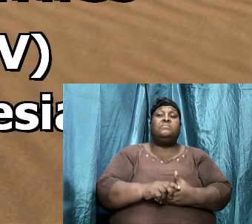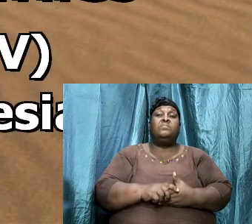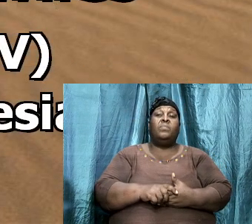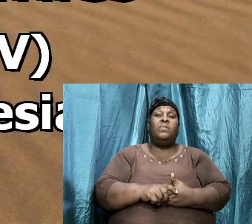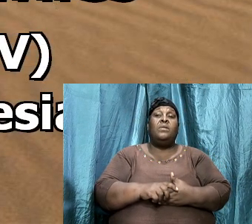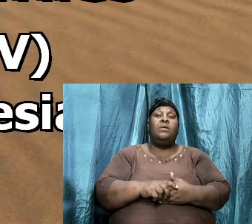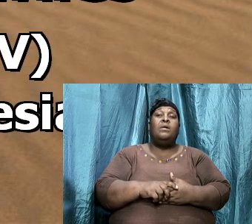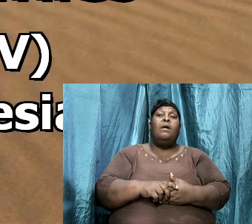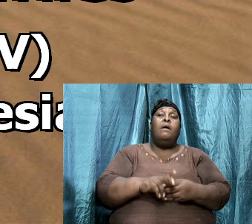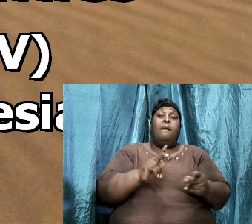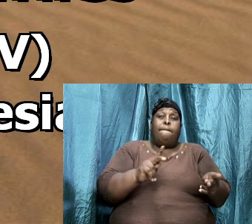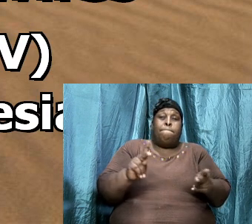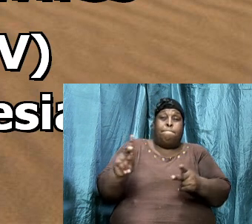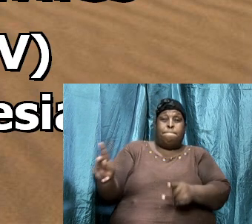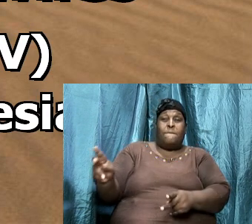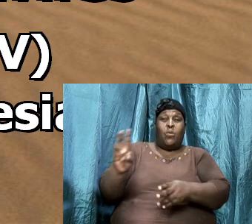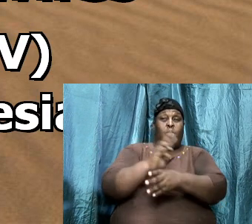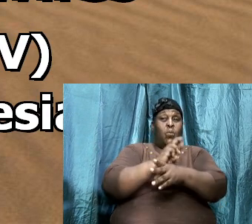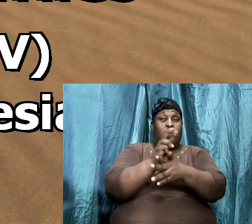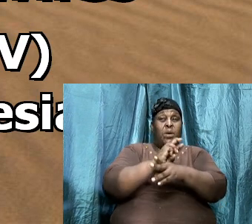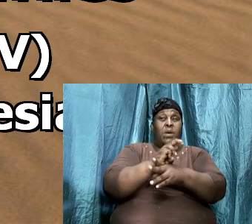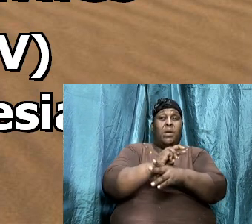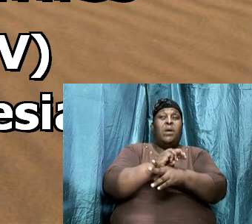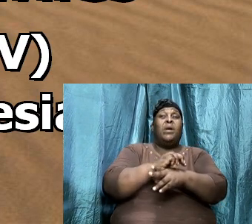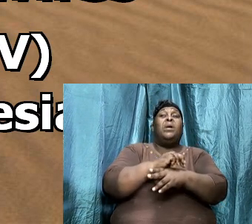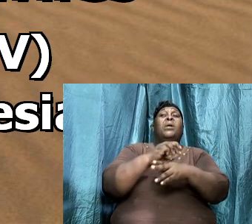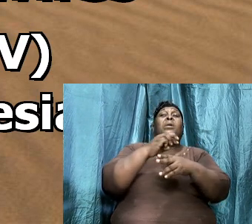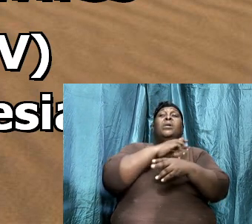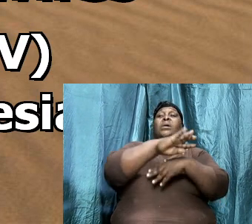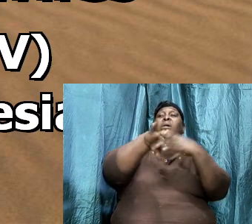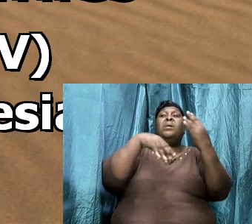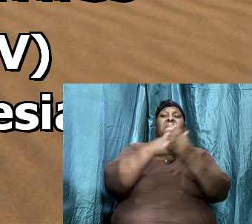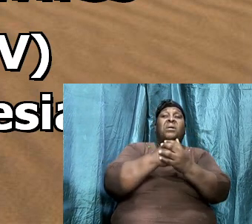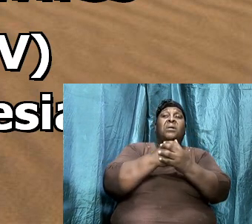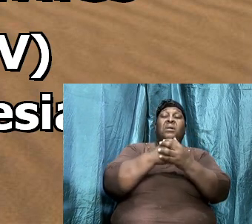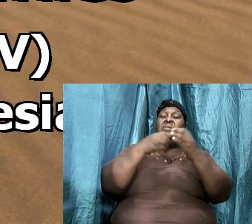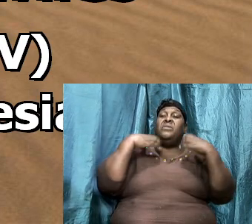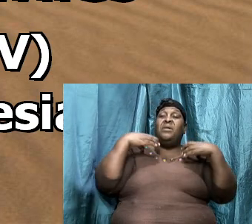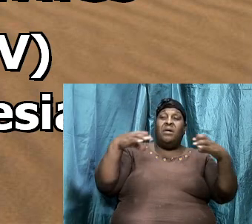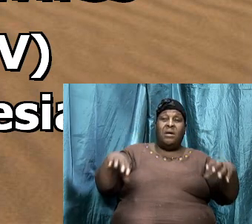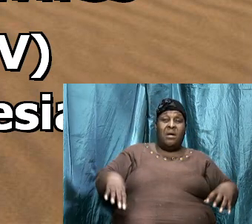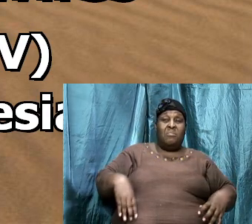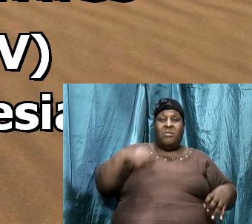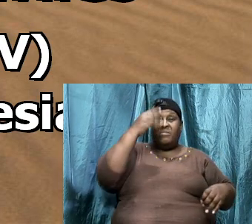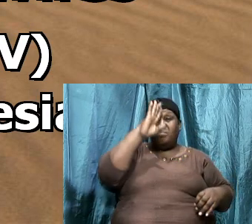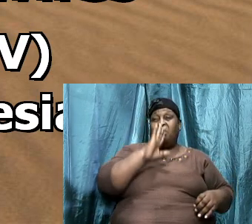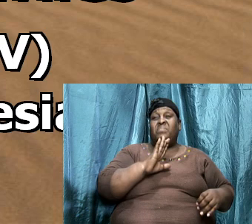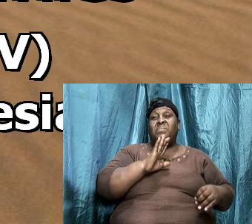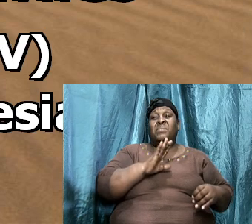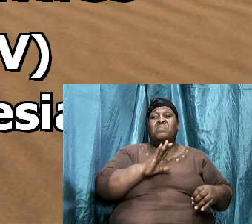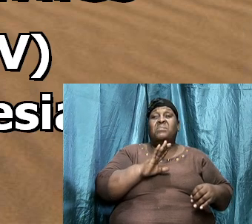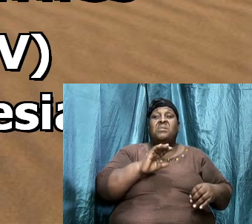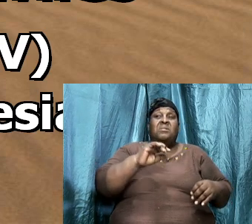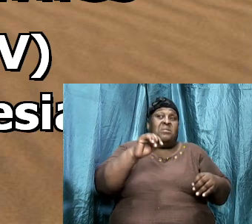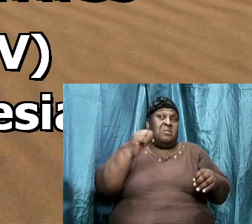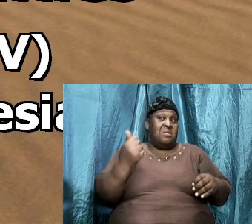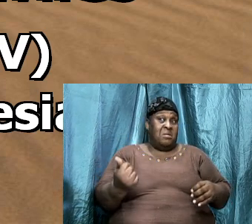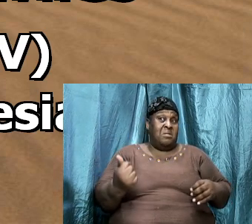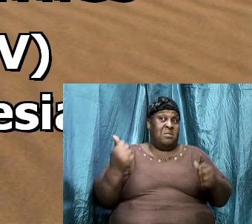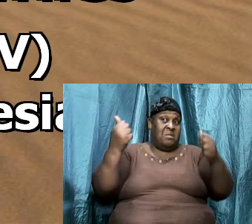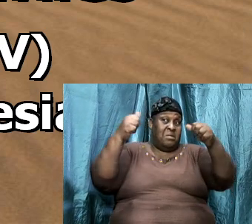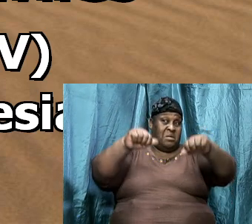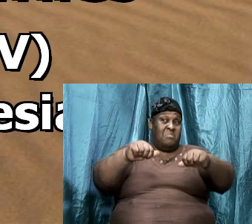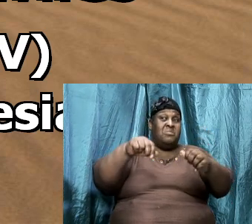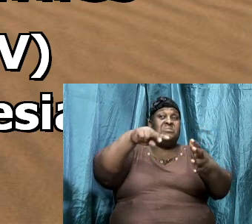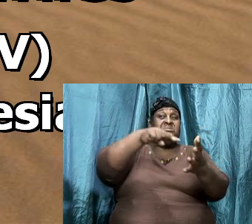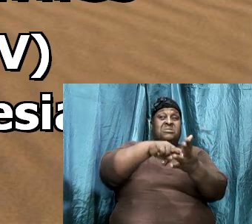Put on the old armor of God that he may be able to stand against the wiles of the devil. And